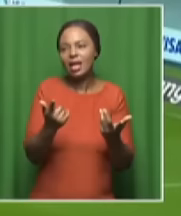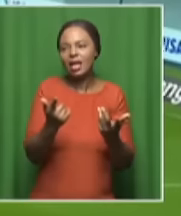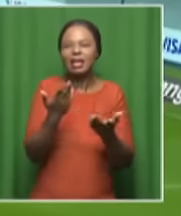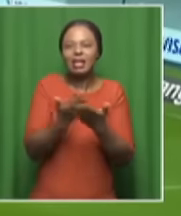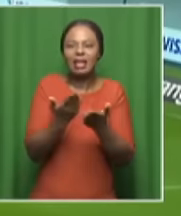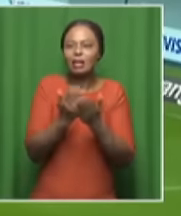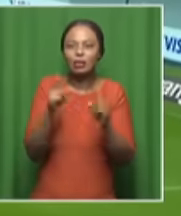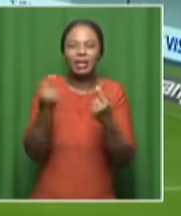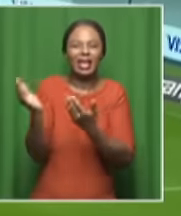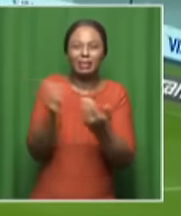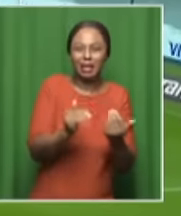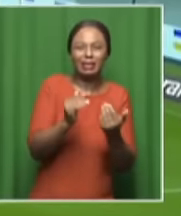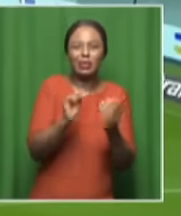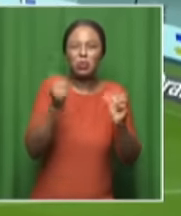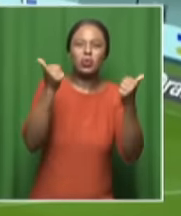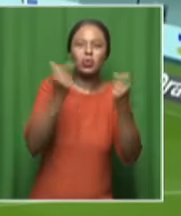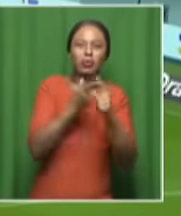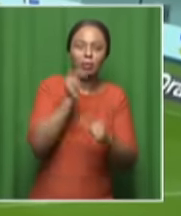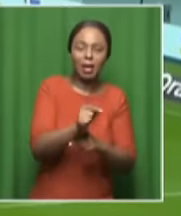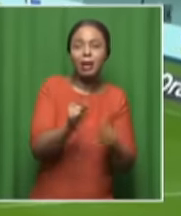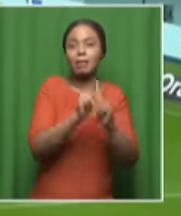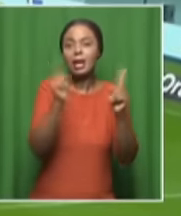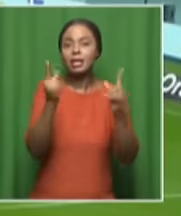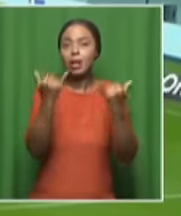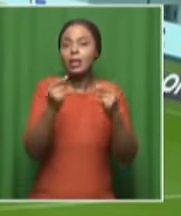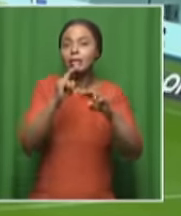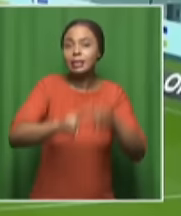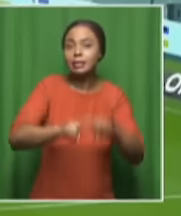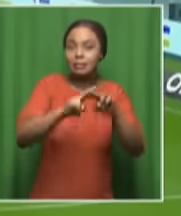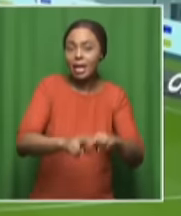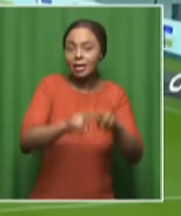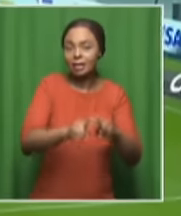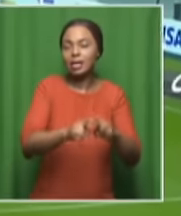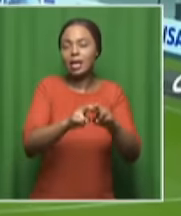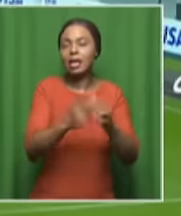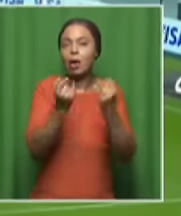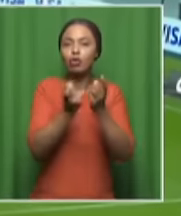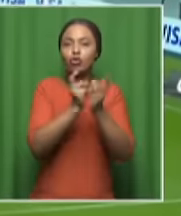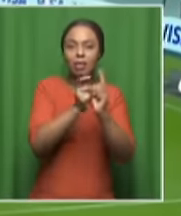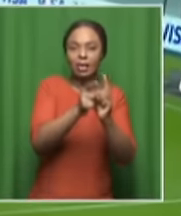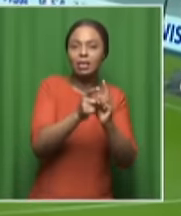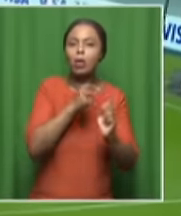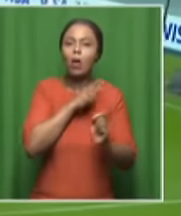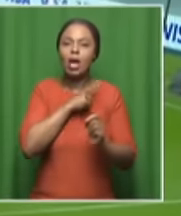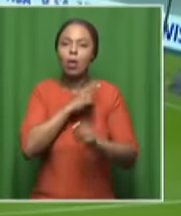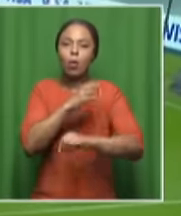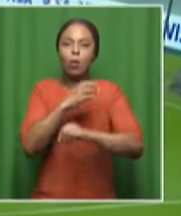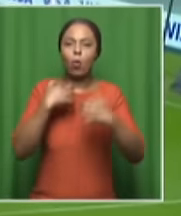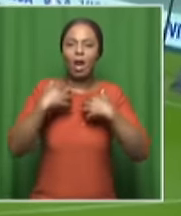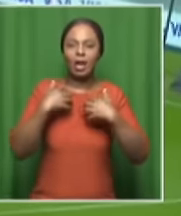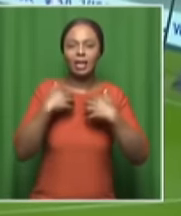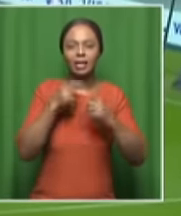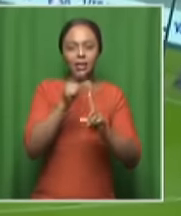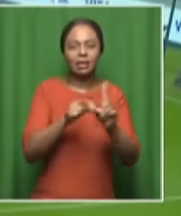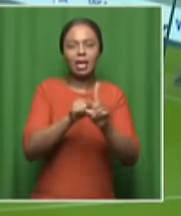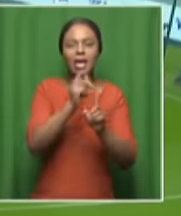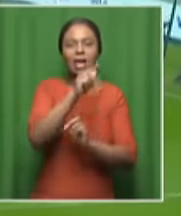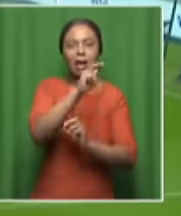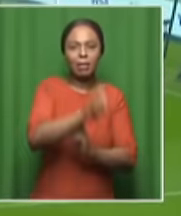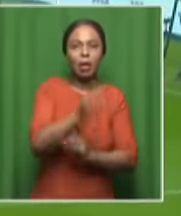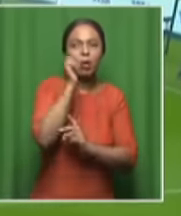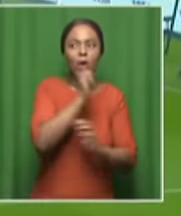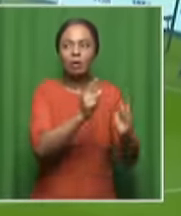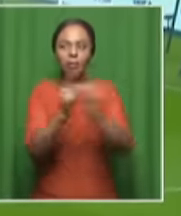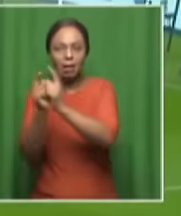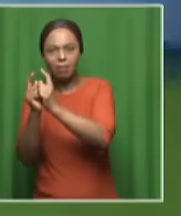when you play against a team that also comes into the tournament as underdogs. I was more worried about Cabo Verde than playing against Morocco or even now